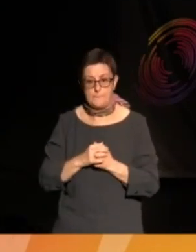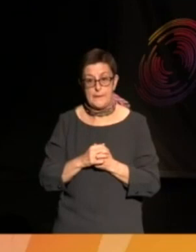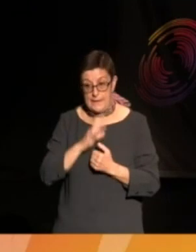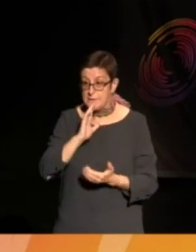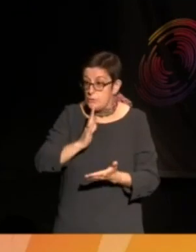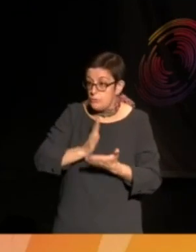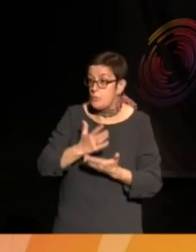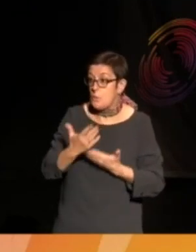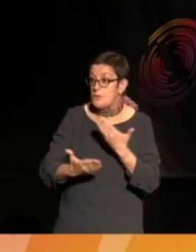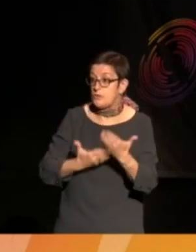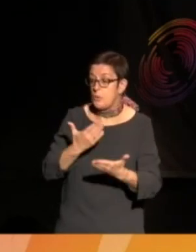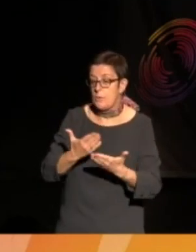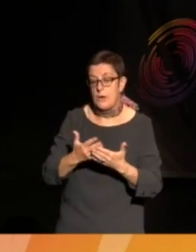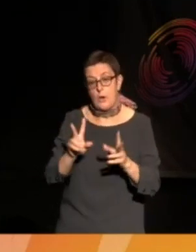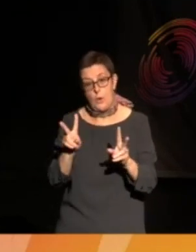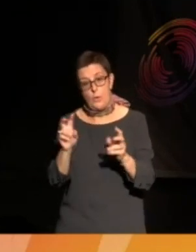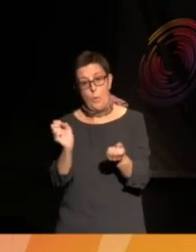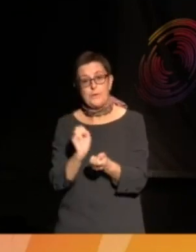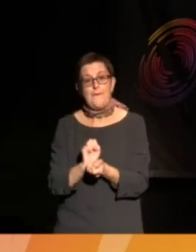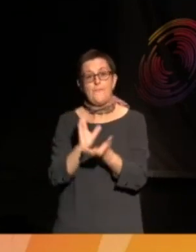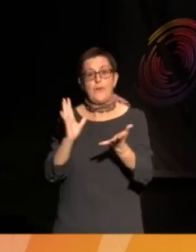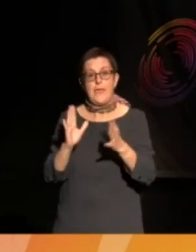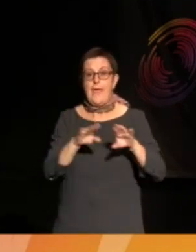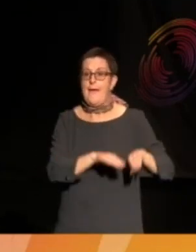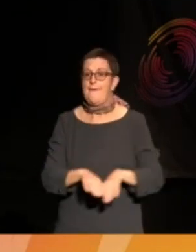true story and it's called Free and Fair.